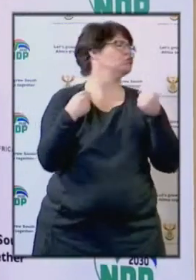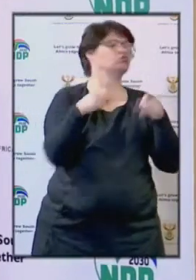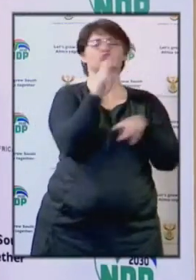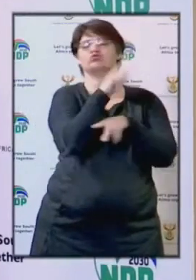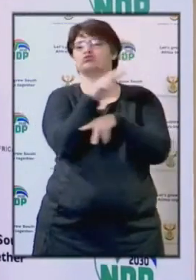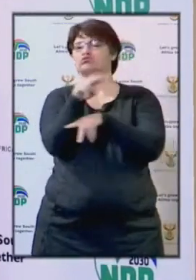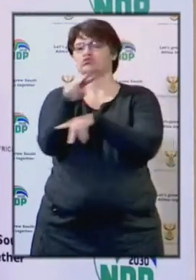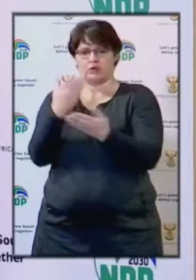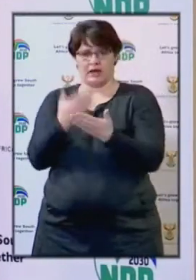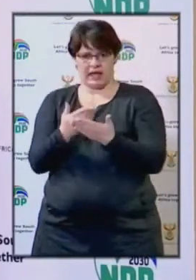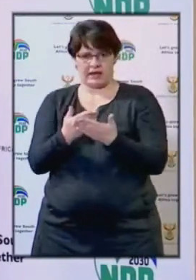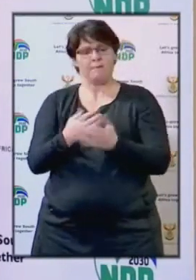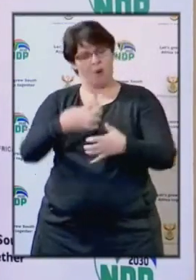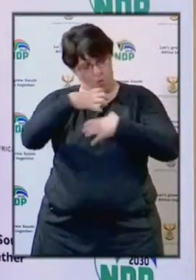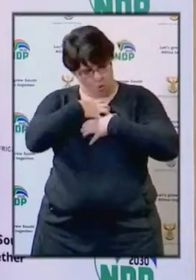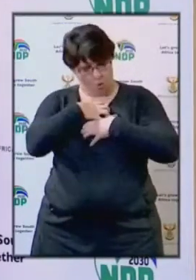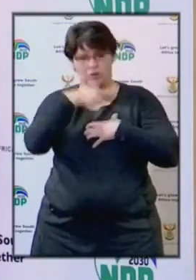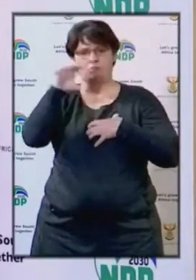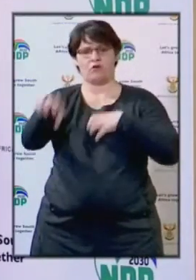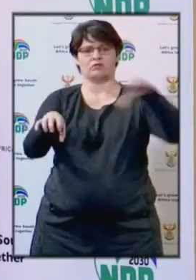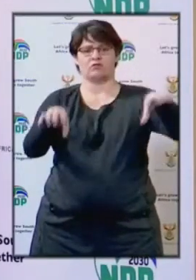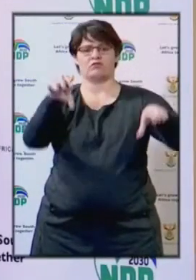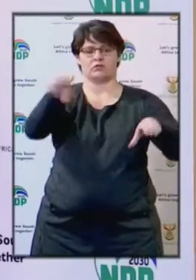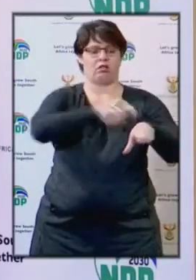excursion within your own province.